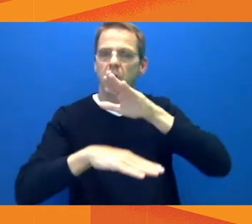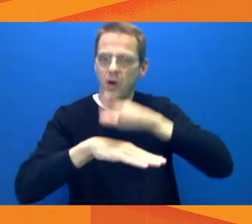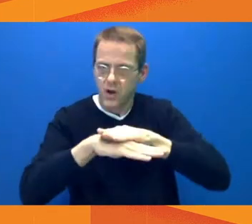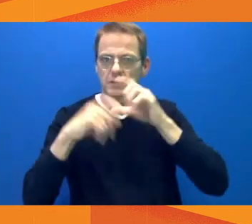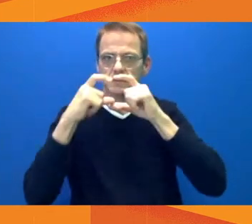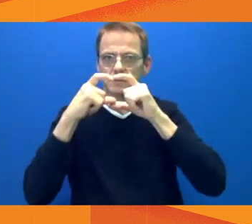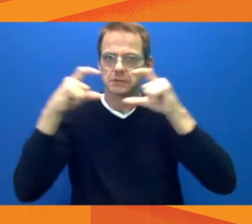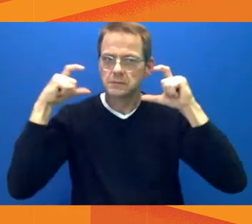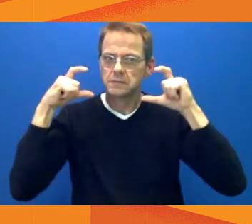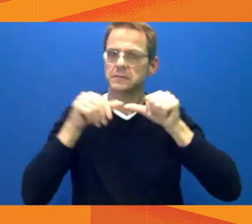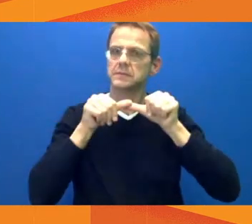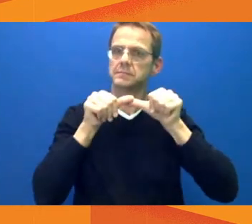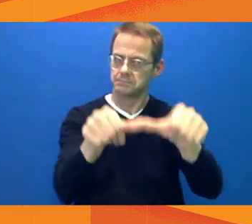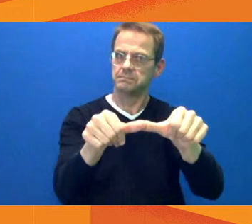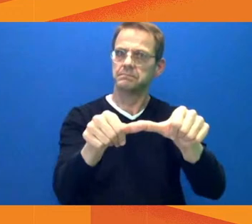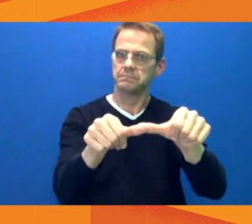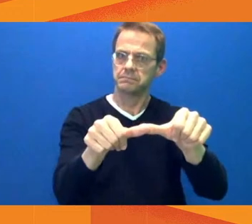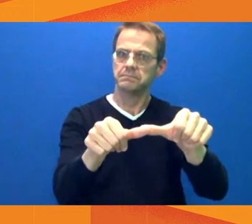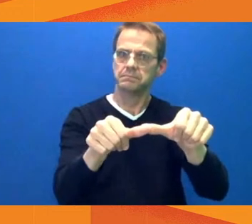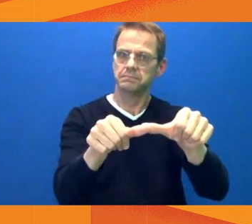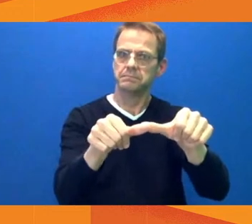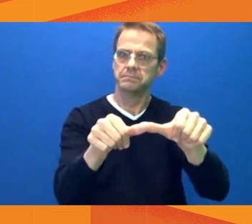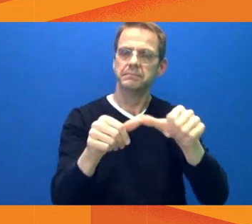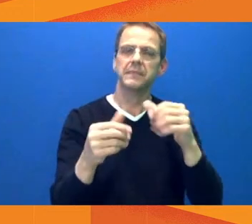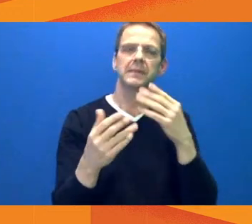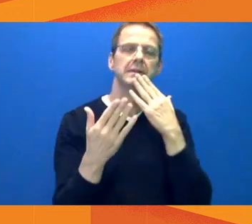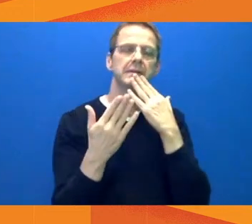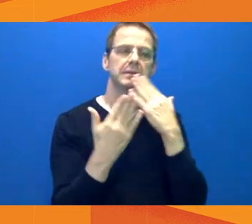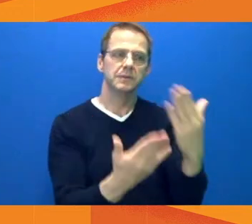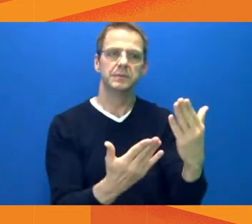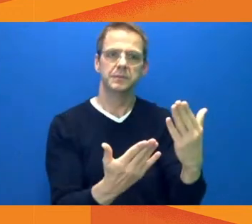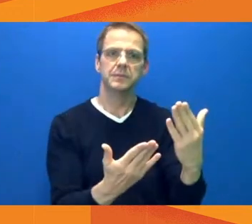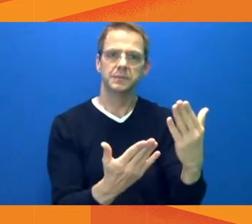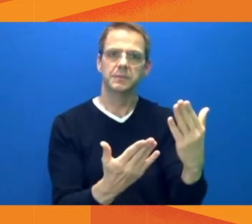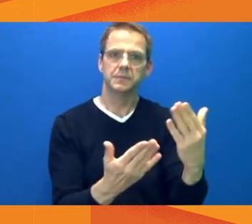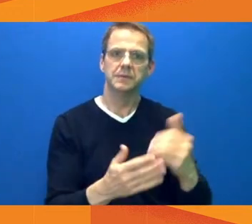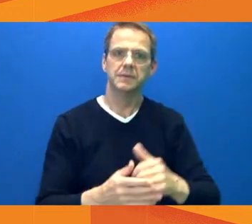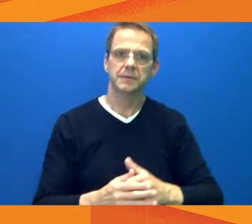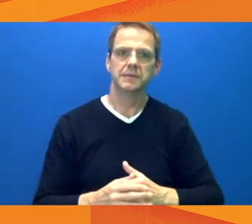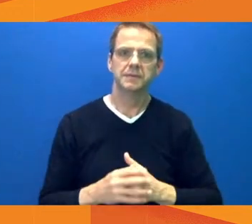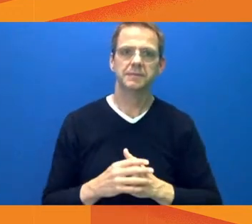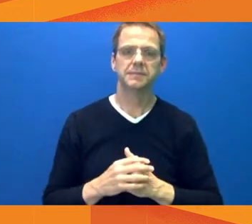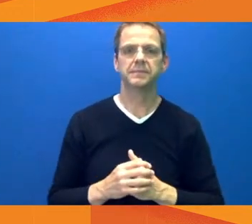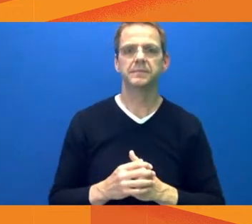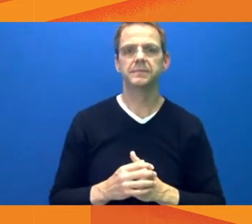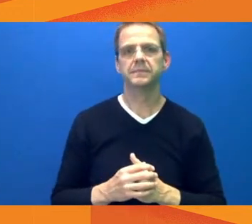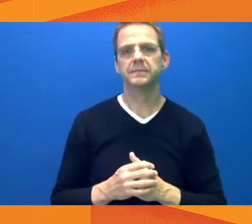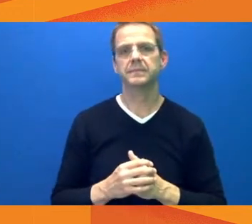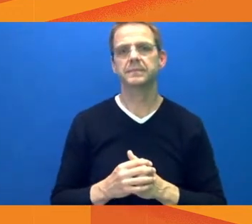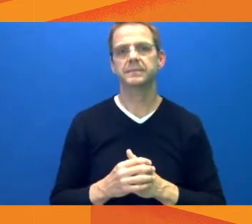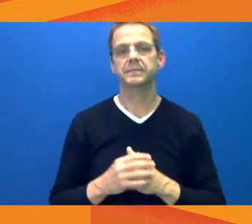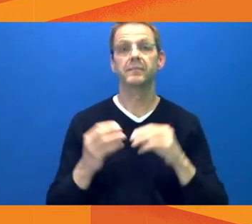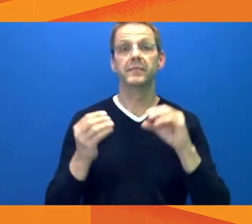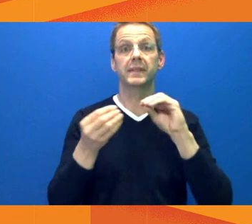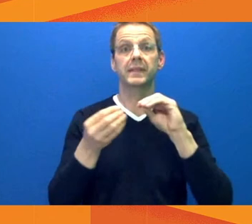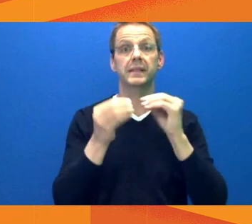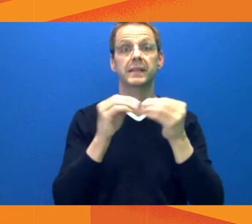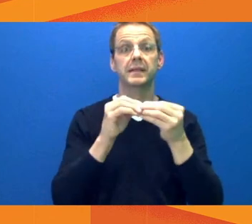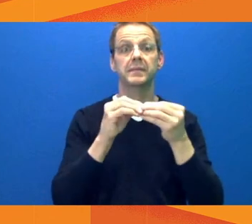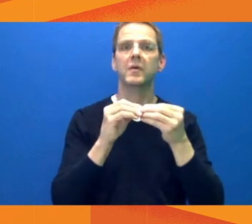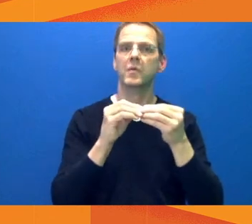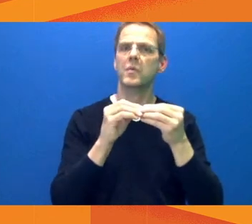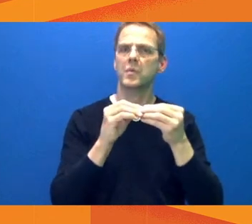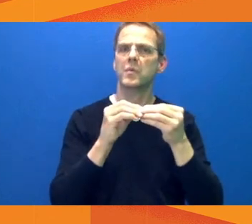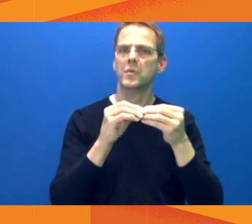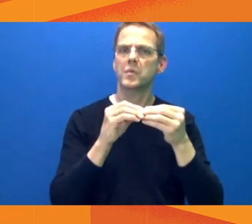There's also significant caution. The number of cases is high and growing. And the number of hospitalizations is growing. And of